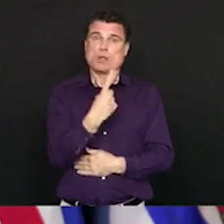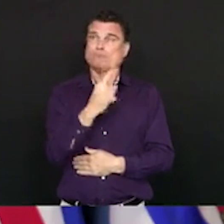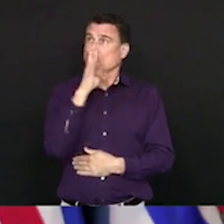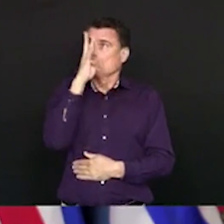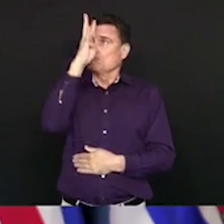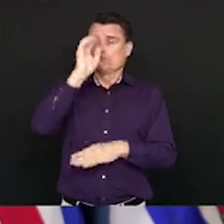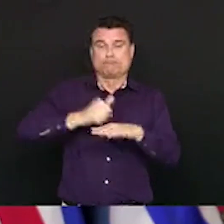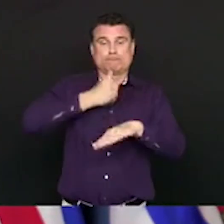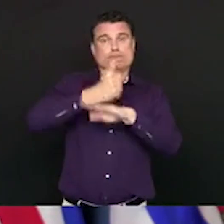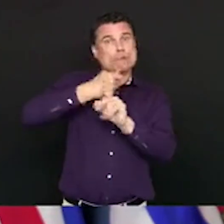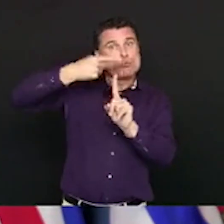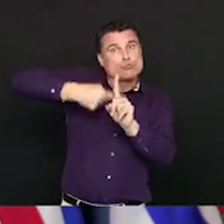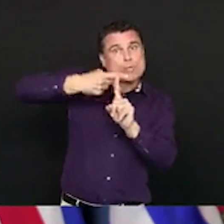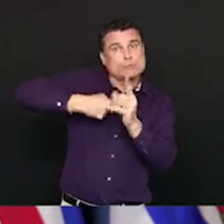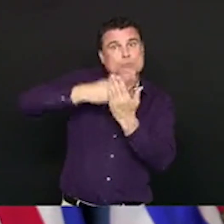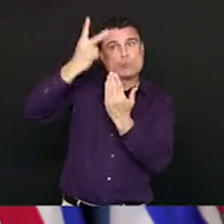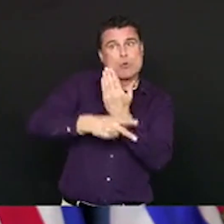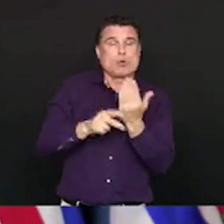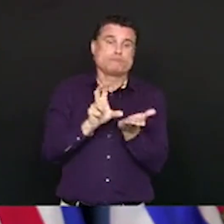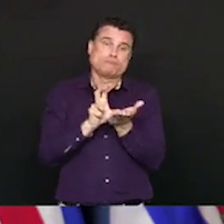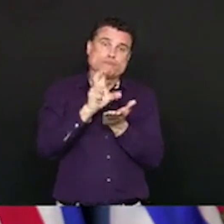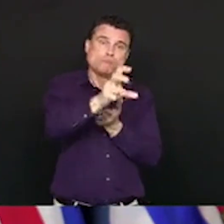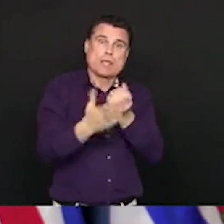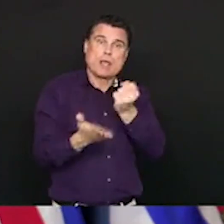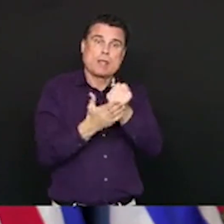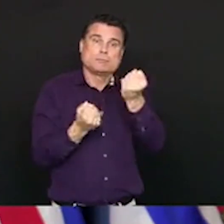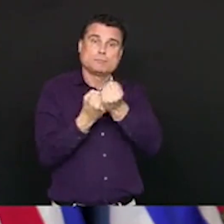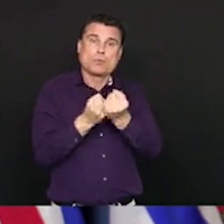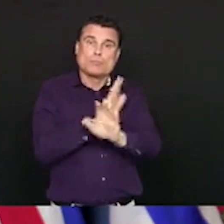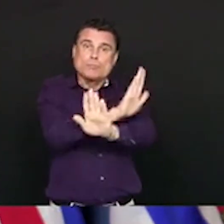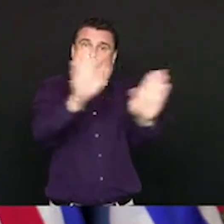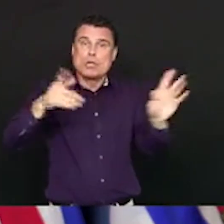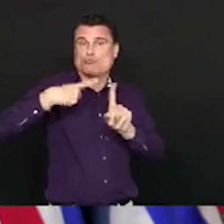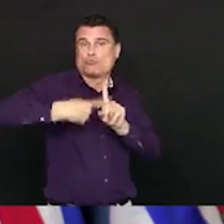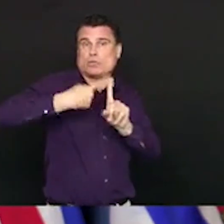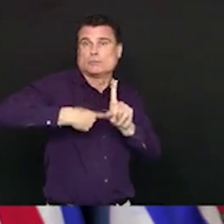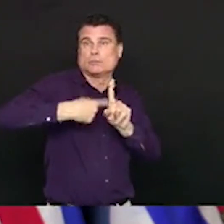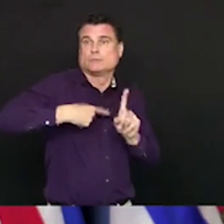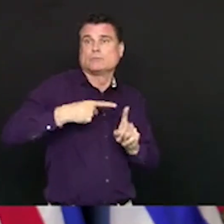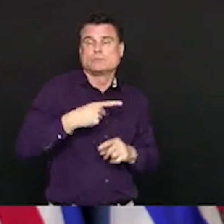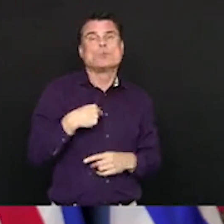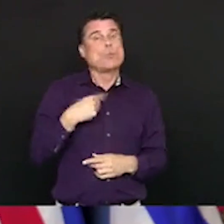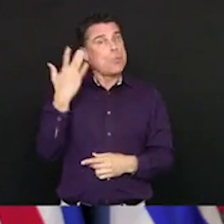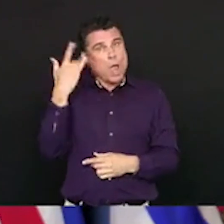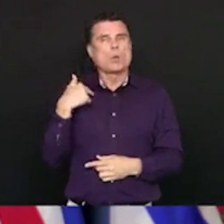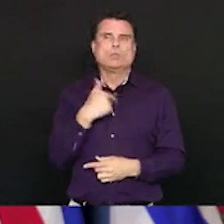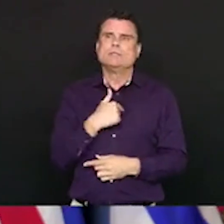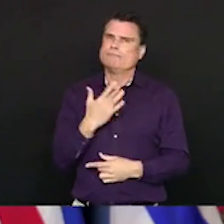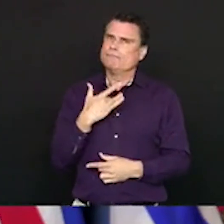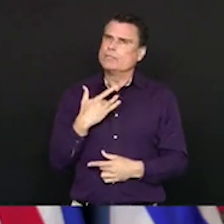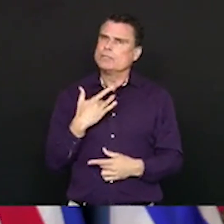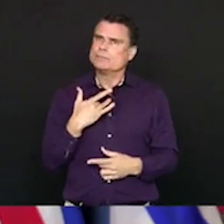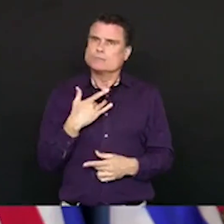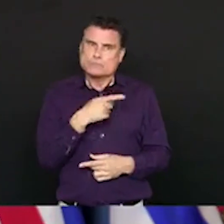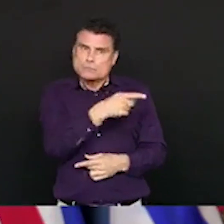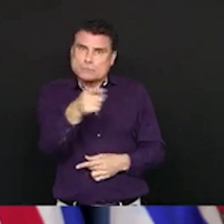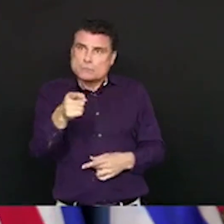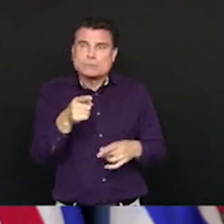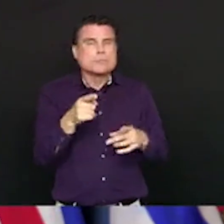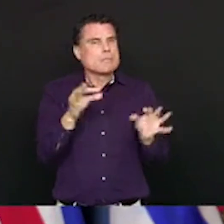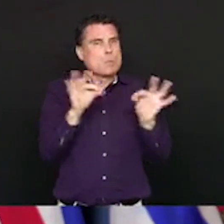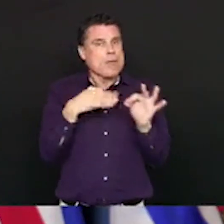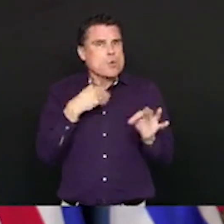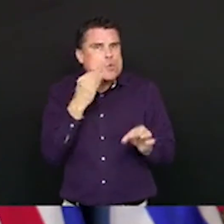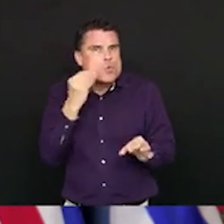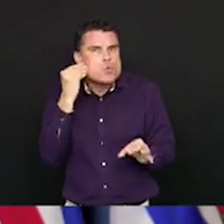people have secure housing at a time when we need to stay close to a home. For the hard to house and marginal groups, we've seen initiatives